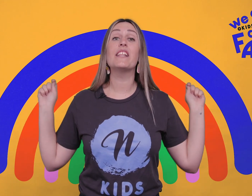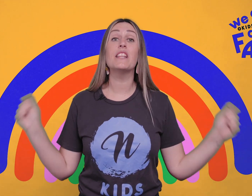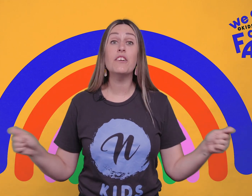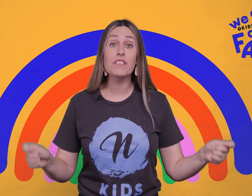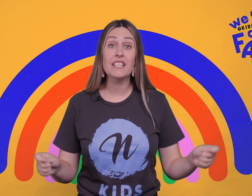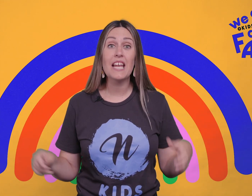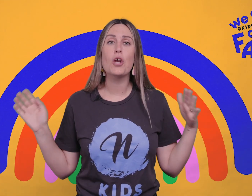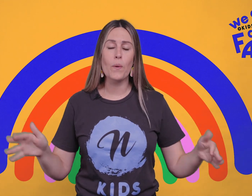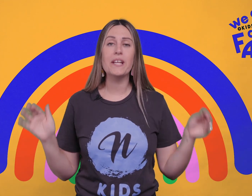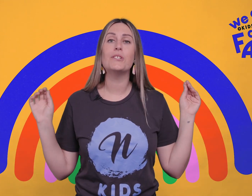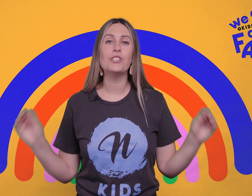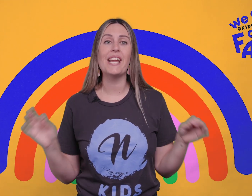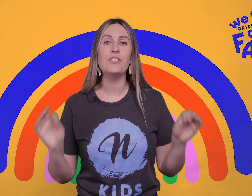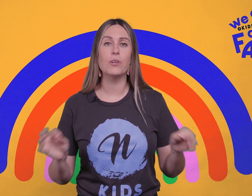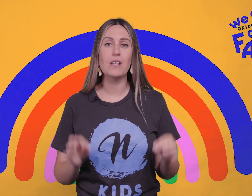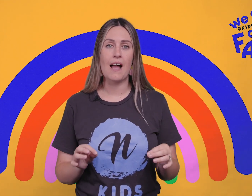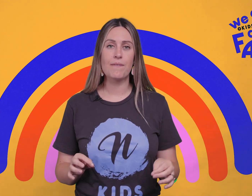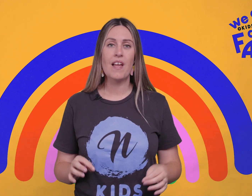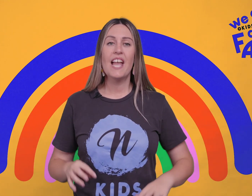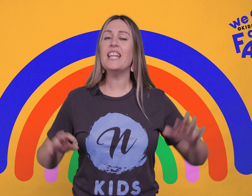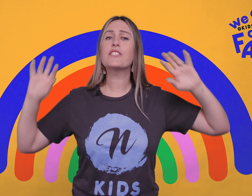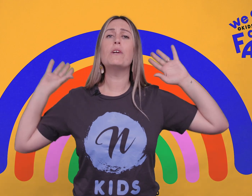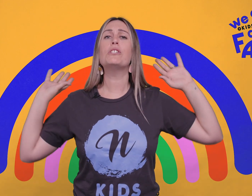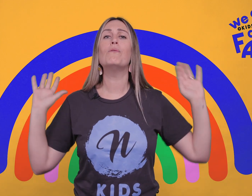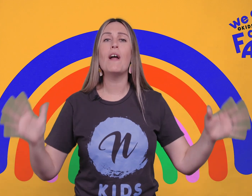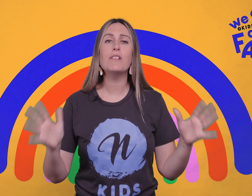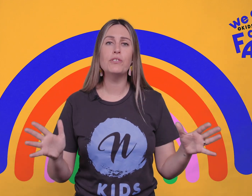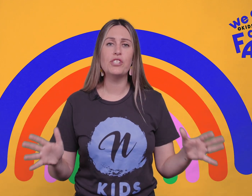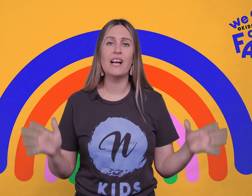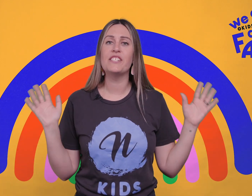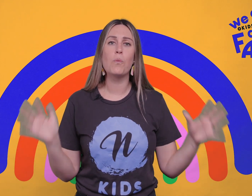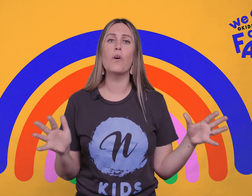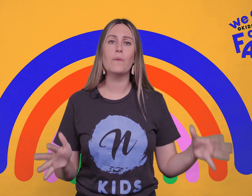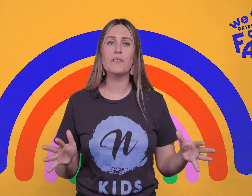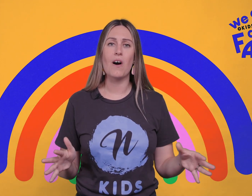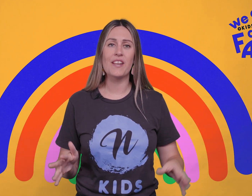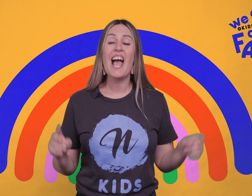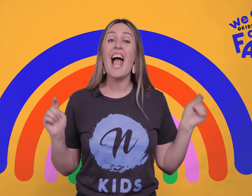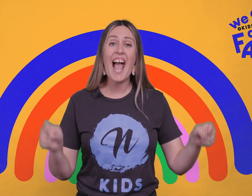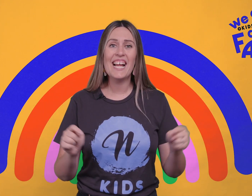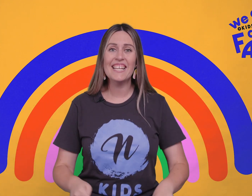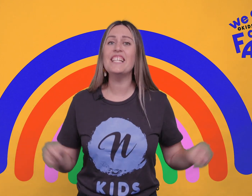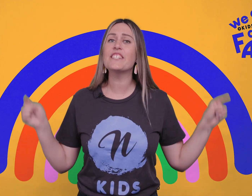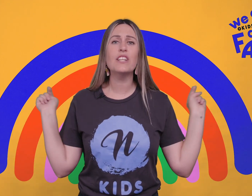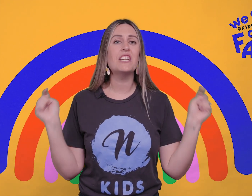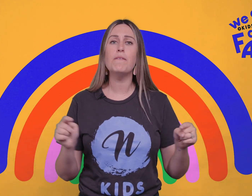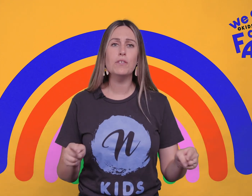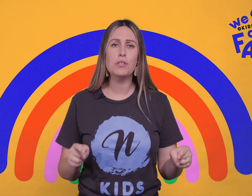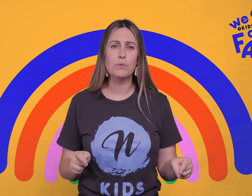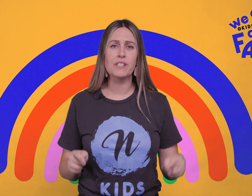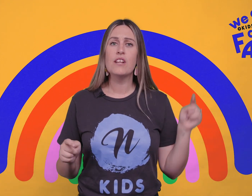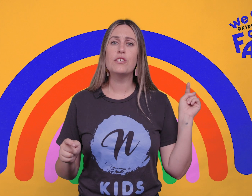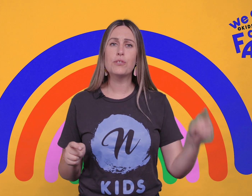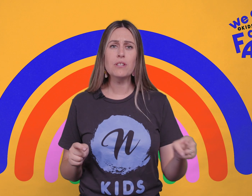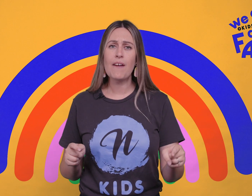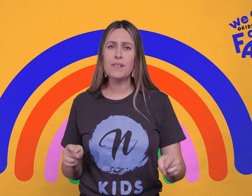is literally going to change your life. It is going to revolutionize your walk with God and it is going to give you